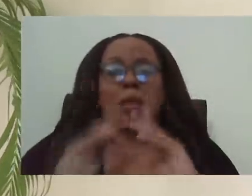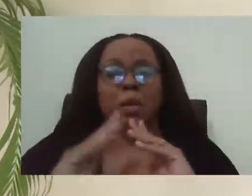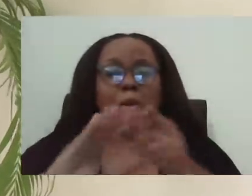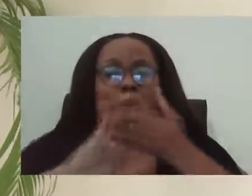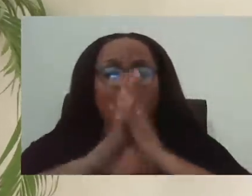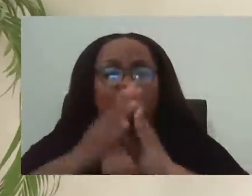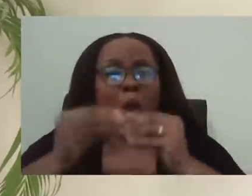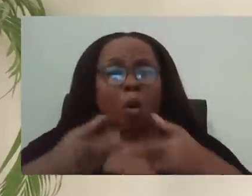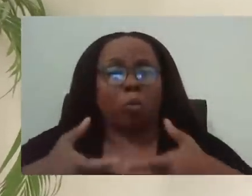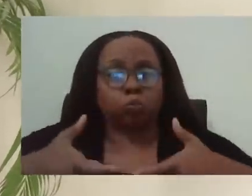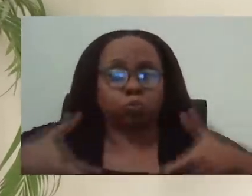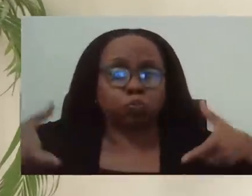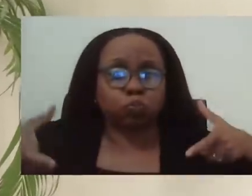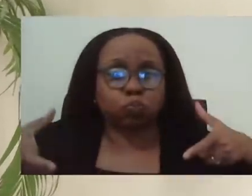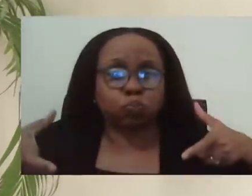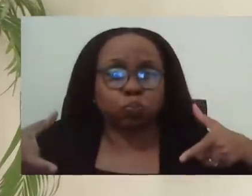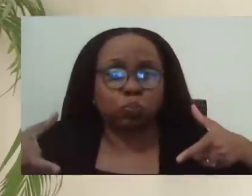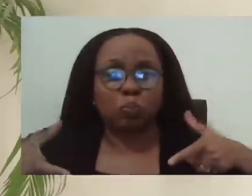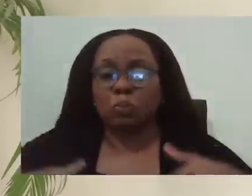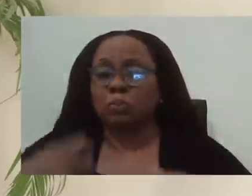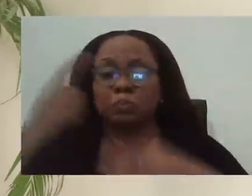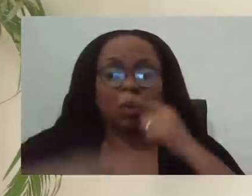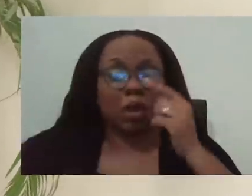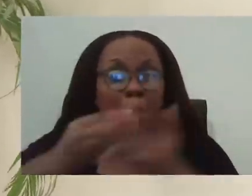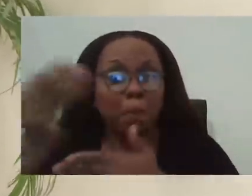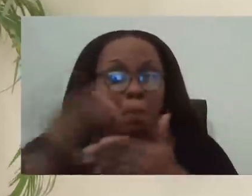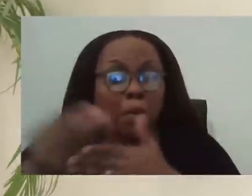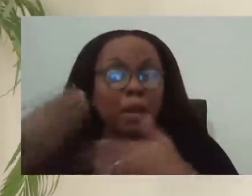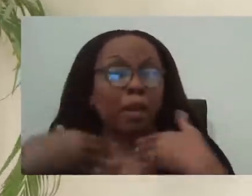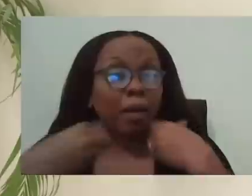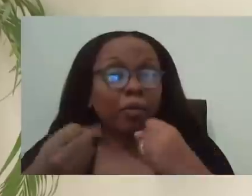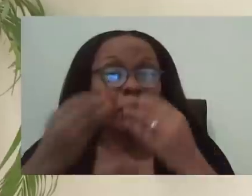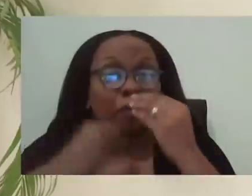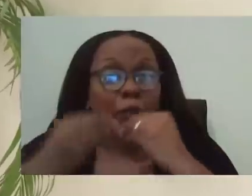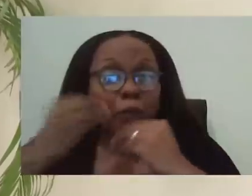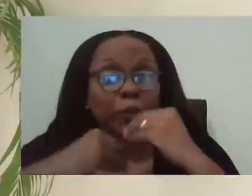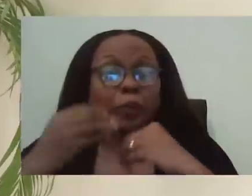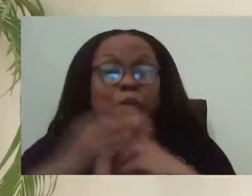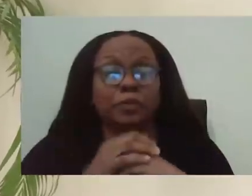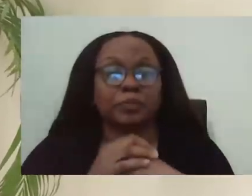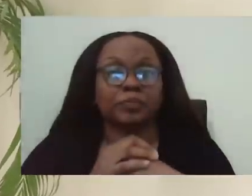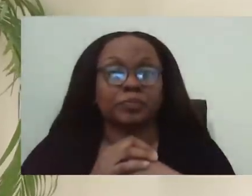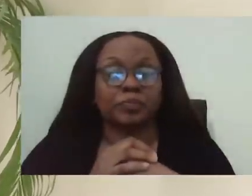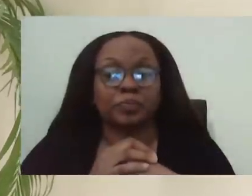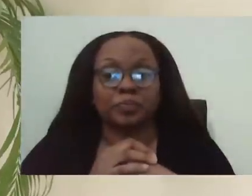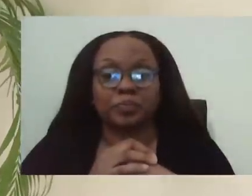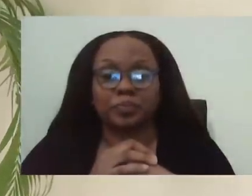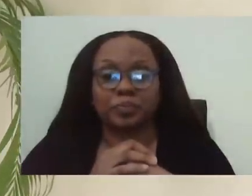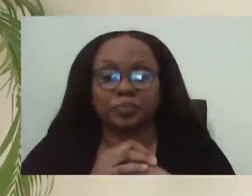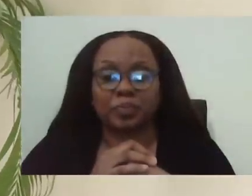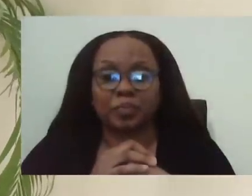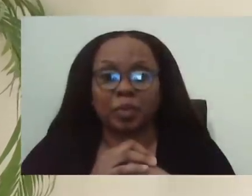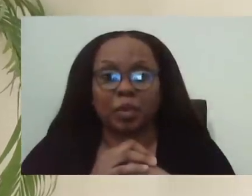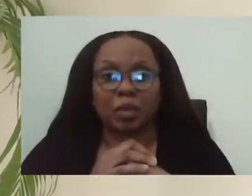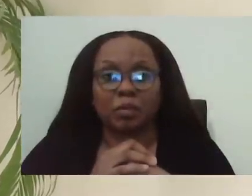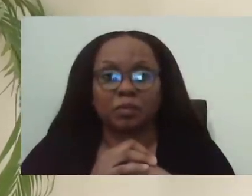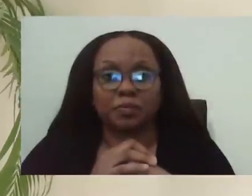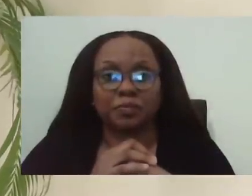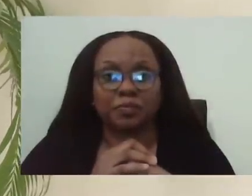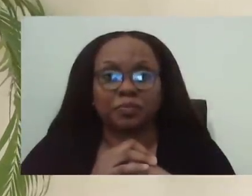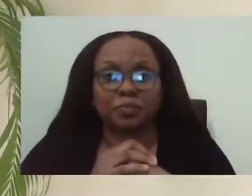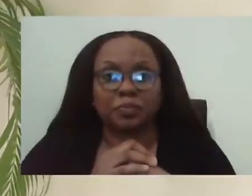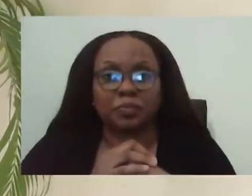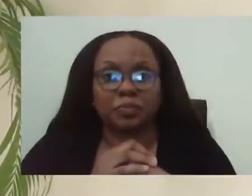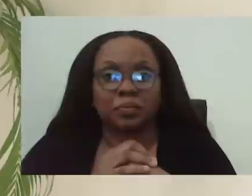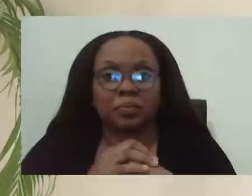the healthy food they would like to, to purchase. And then there's the issues of the impact on the healthcare system that people's appointments are being postponed, their